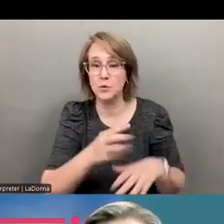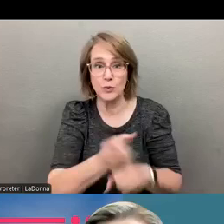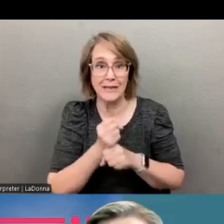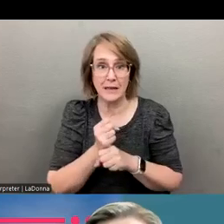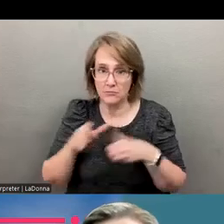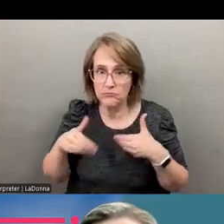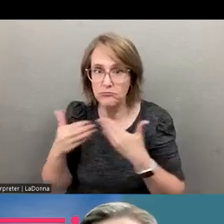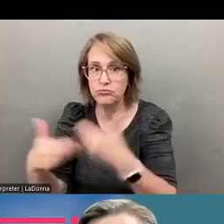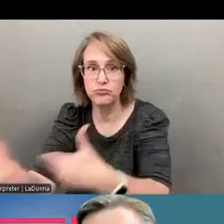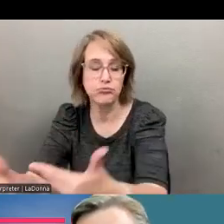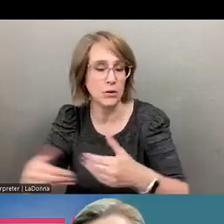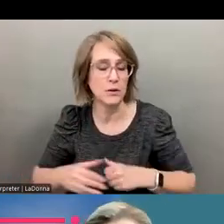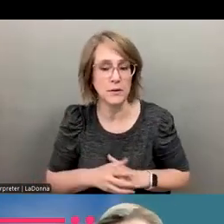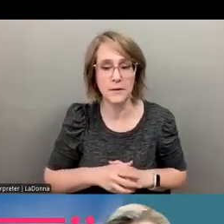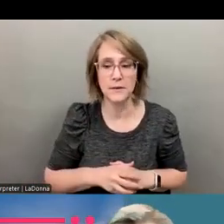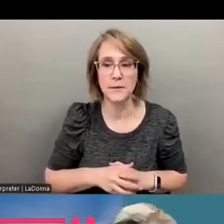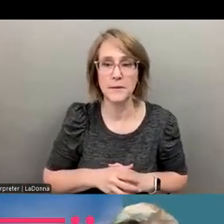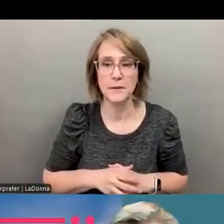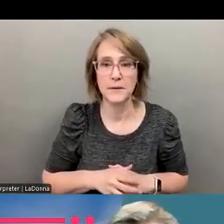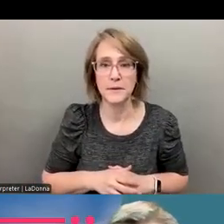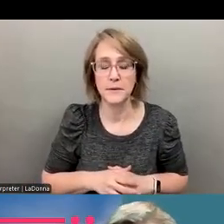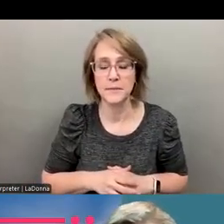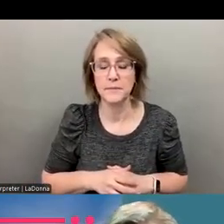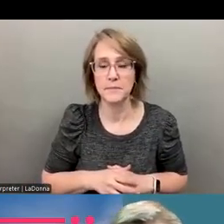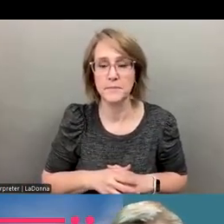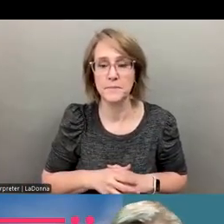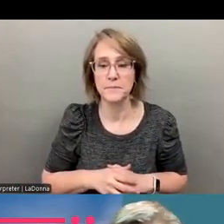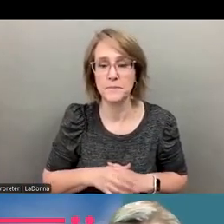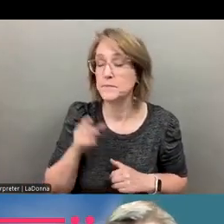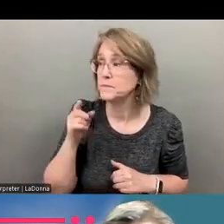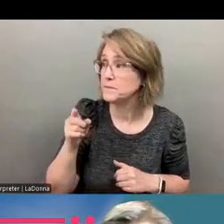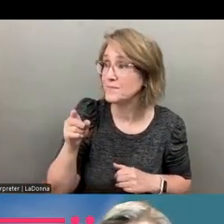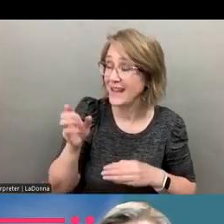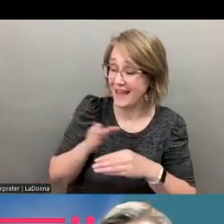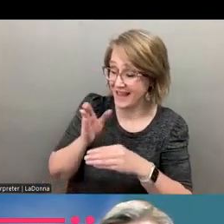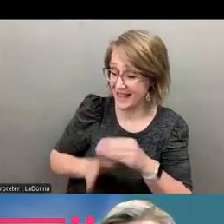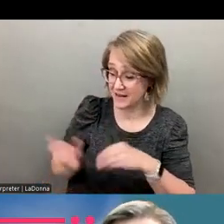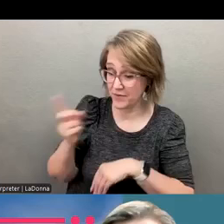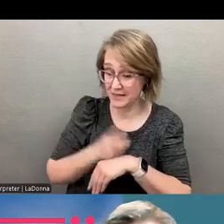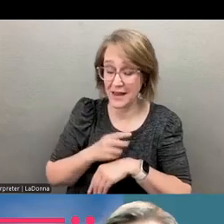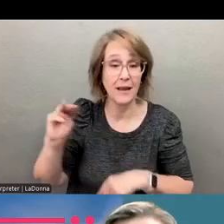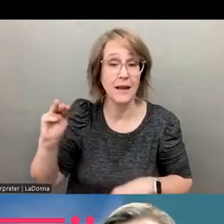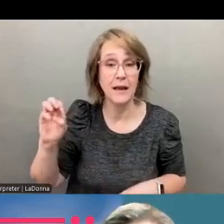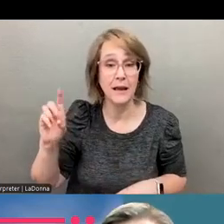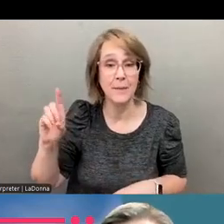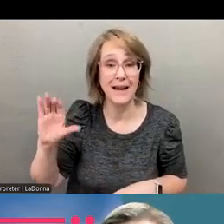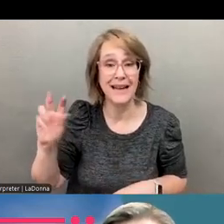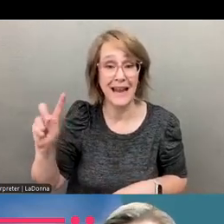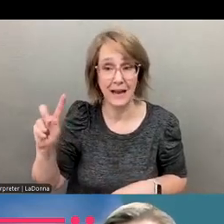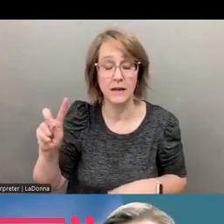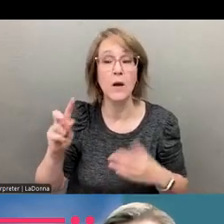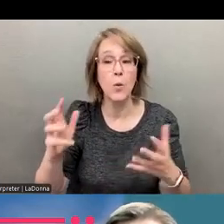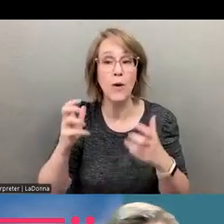continued access to care. You know, I, at the end of the day, Medicaid agencies want to get this right too, right? They don't want to create something that